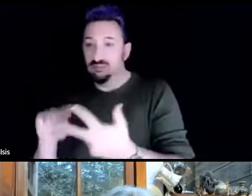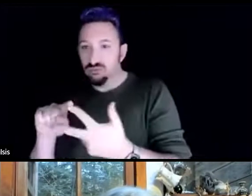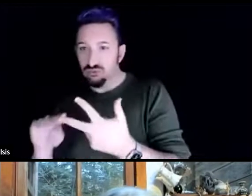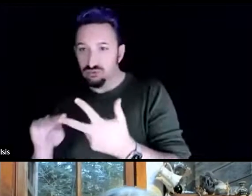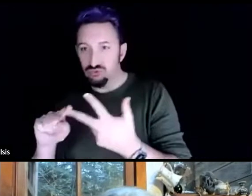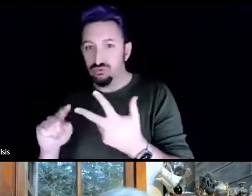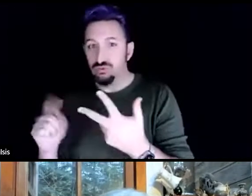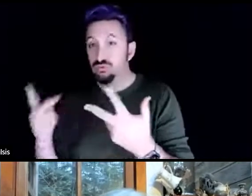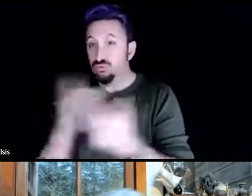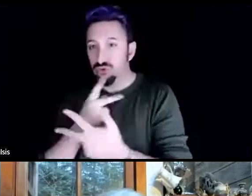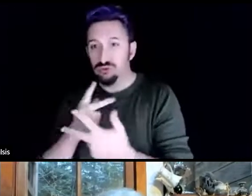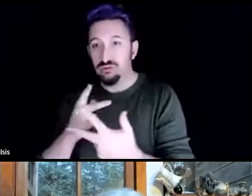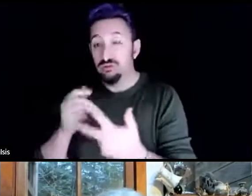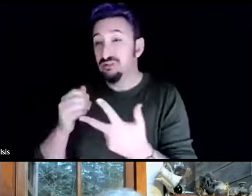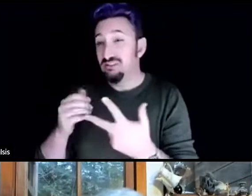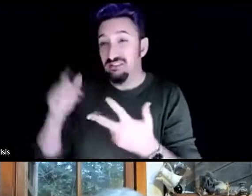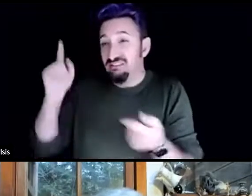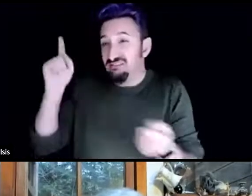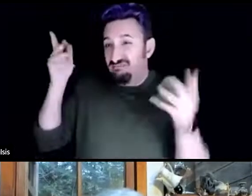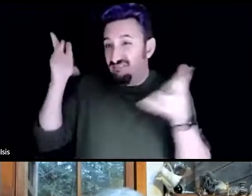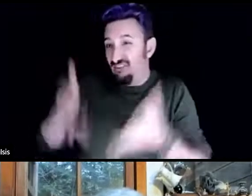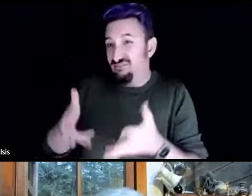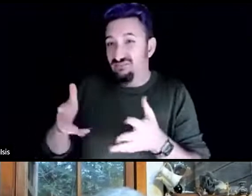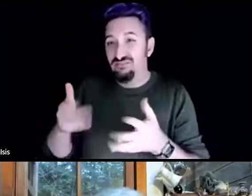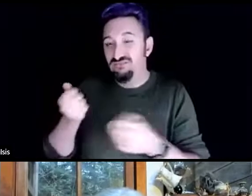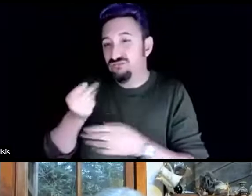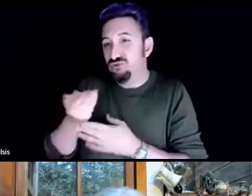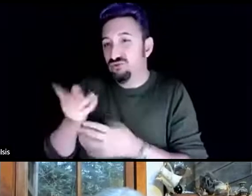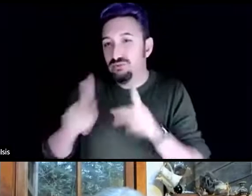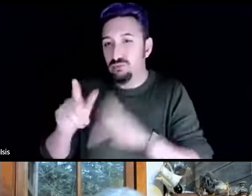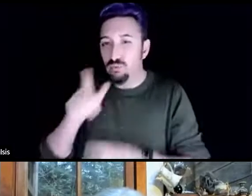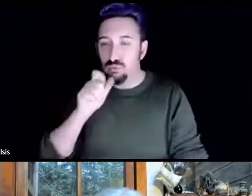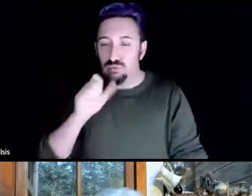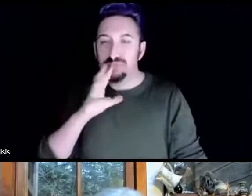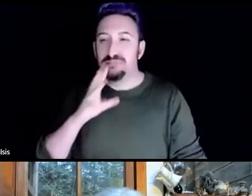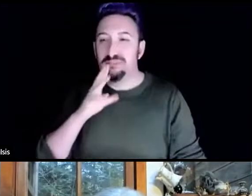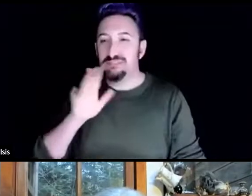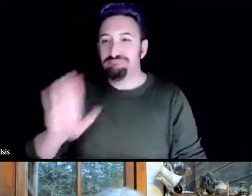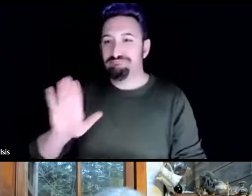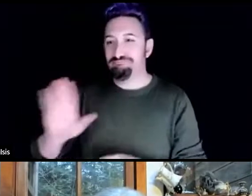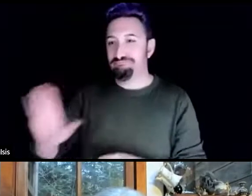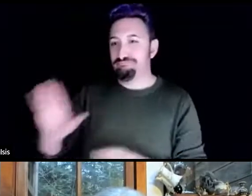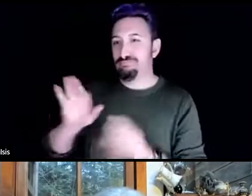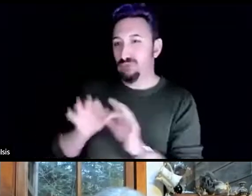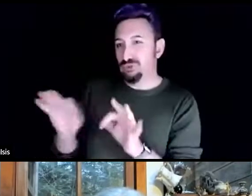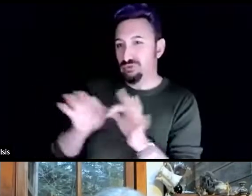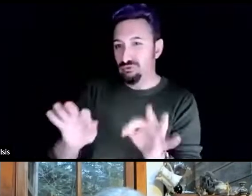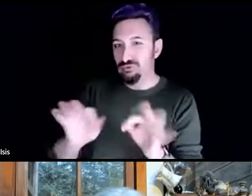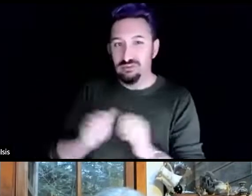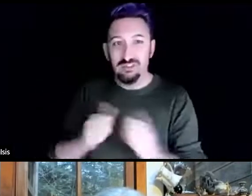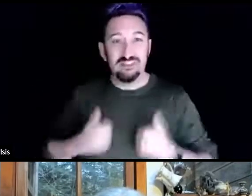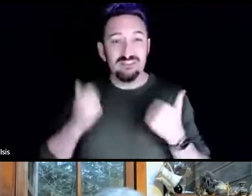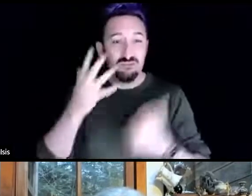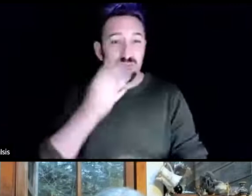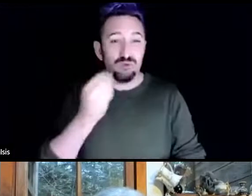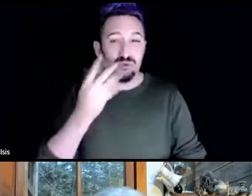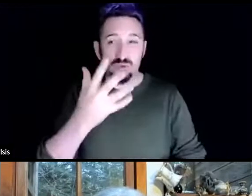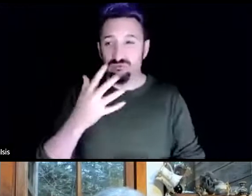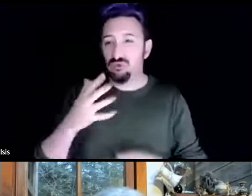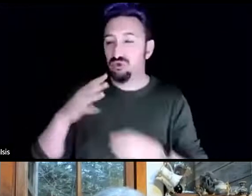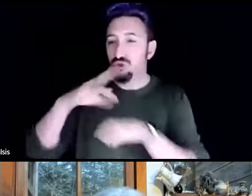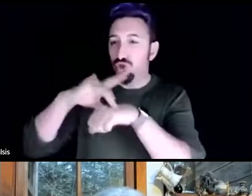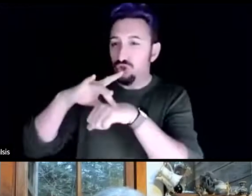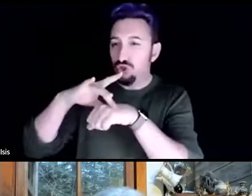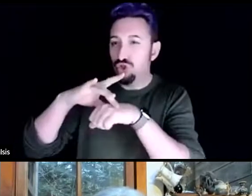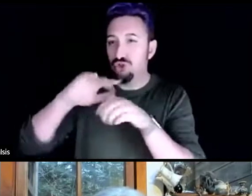still speak their languages, but they lived in these beautiful earth lodges along the Missouri River. Beautiful. We